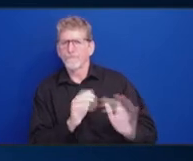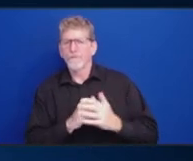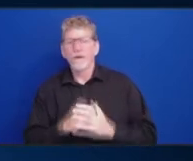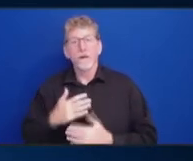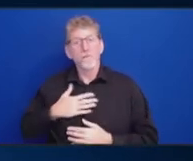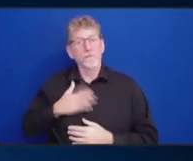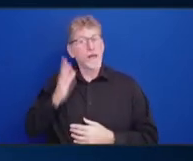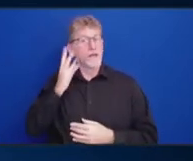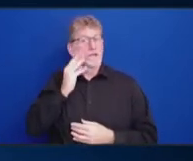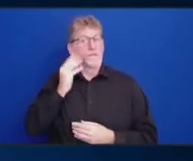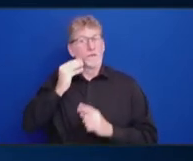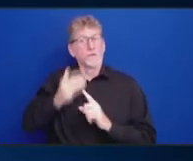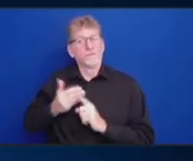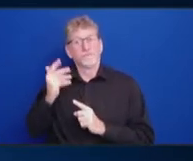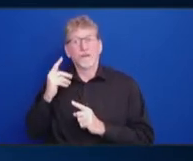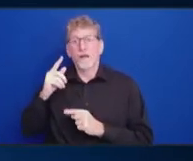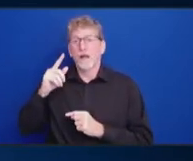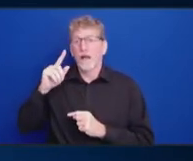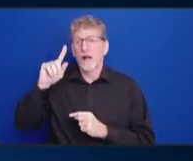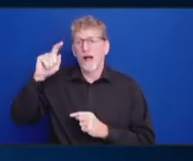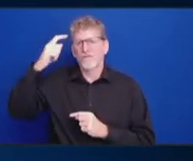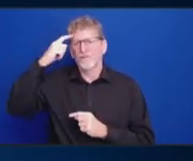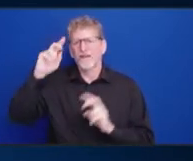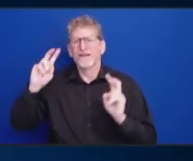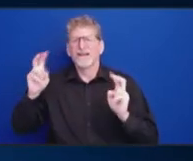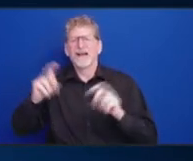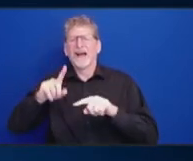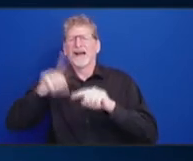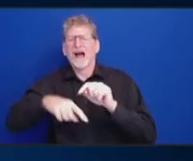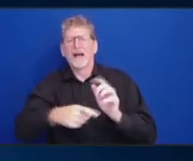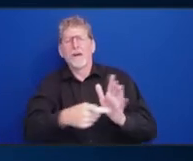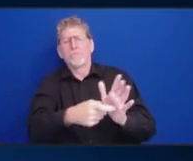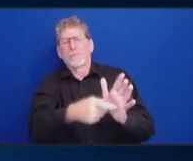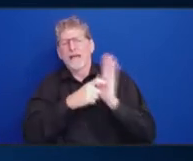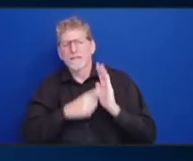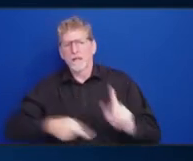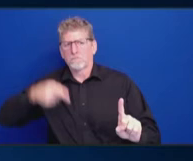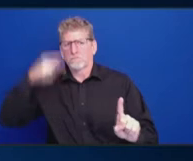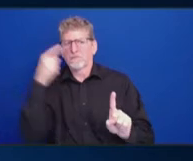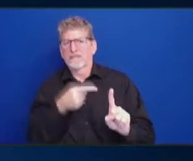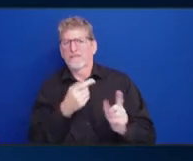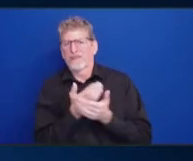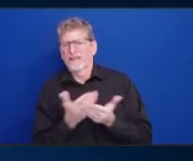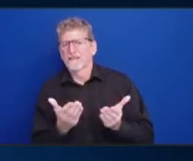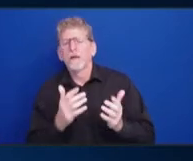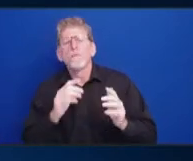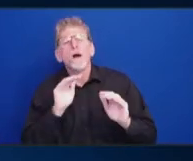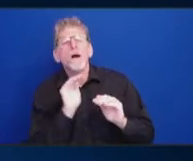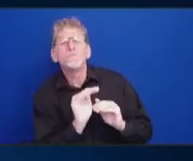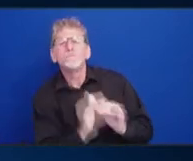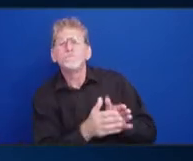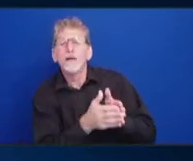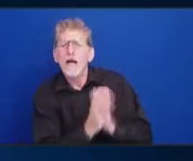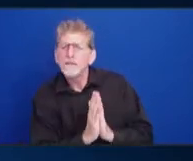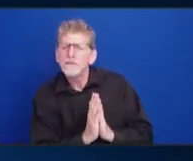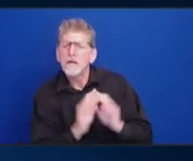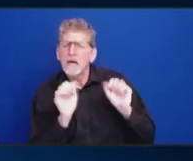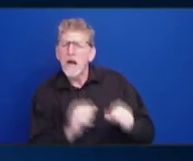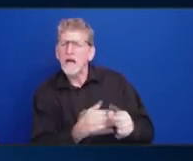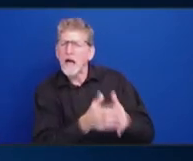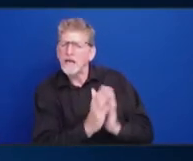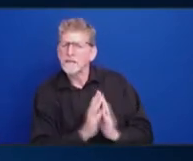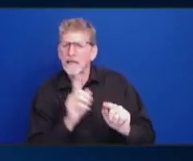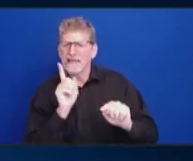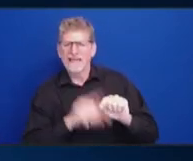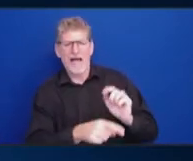can't mandate certain things, but they can require or ask. And that's sort of, you know, how we set the standards to do that. But that's a set